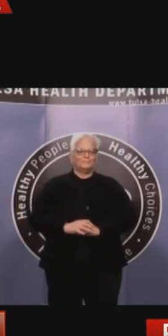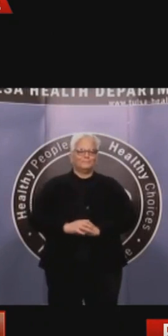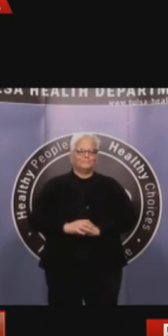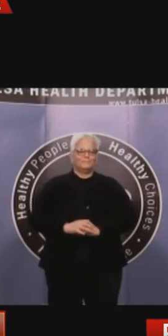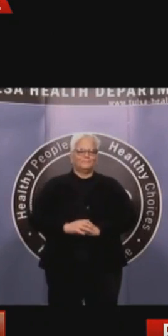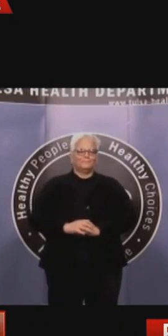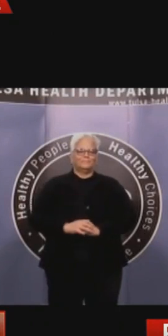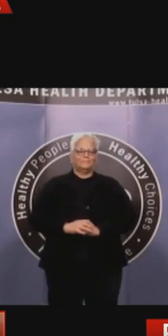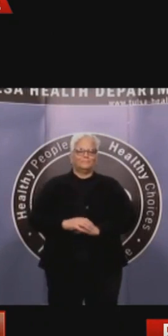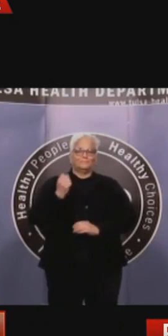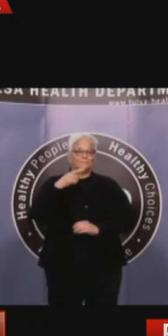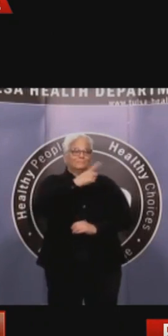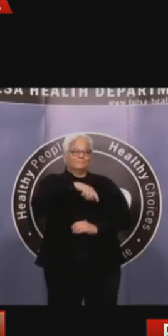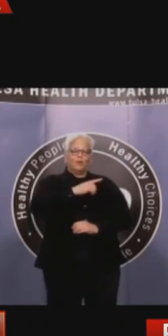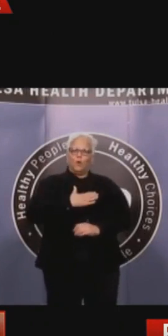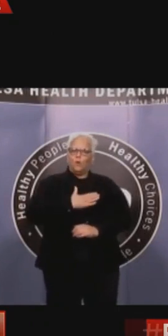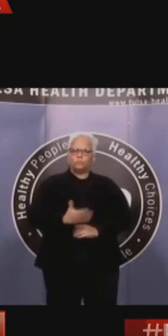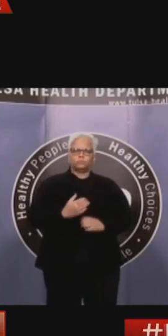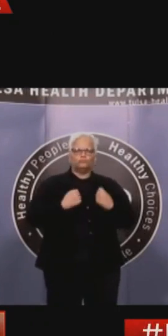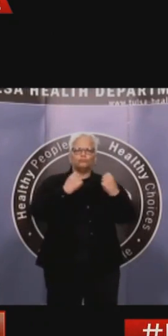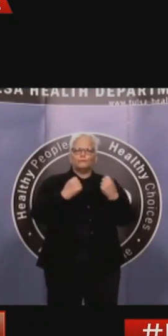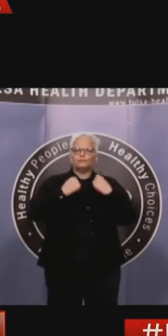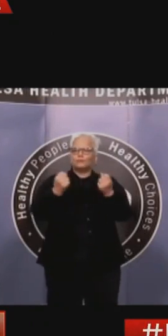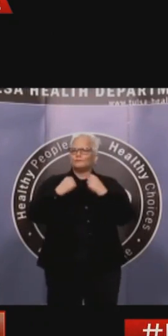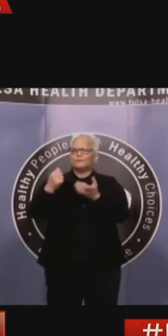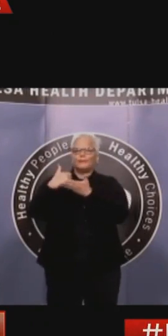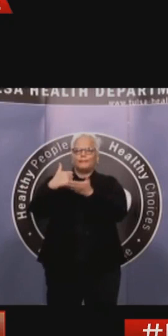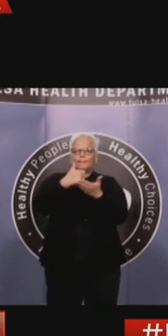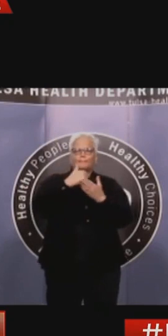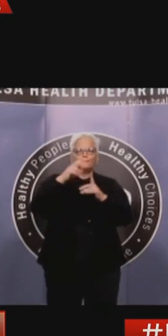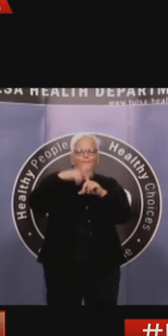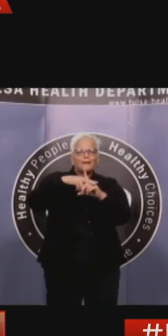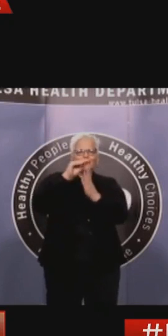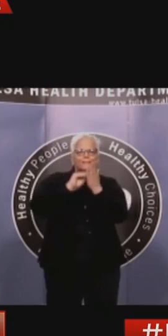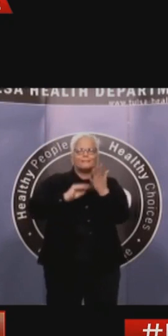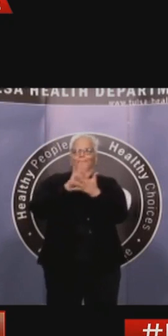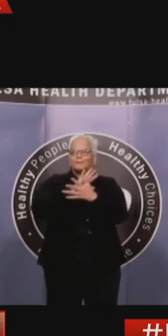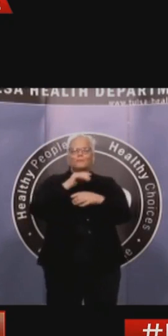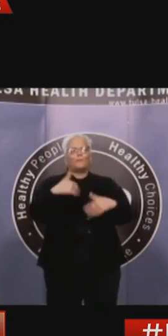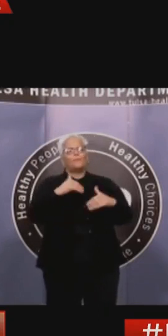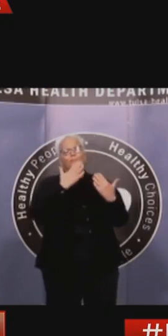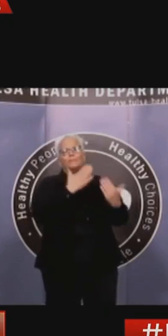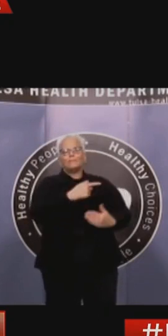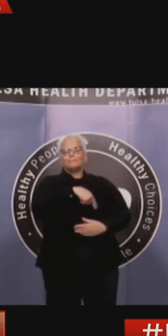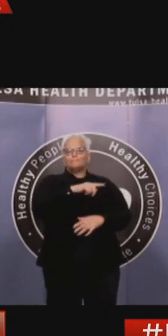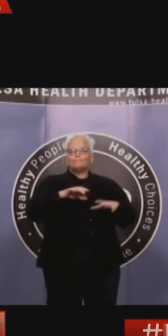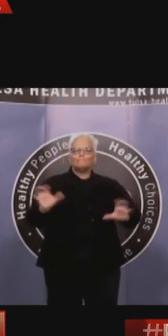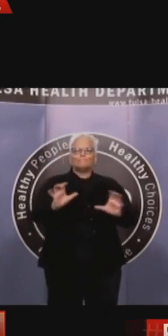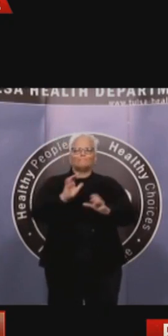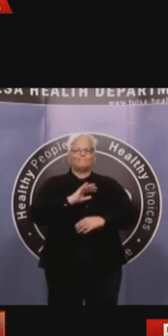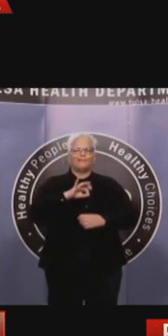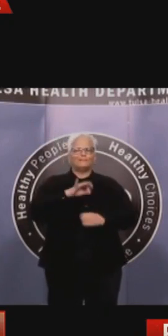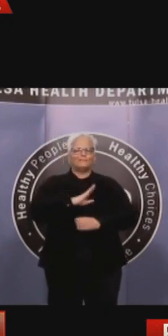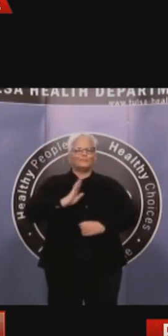if you're looking for a way to help those in need while staying home, you can donate online, and I've mentioned this before, to the Tulsa Area COVID